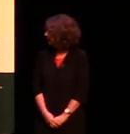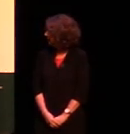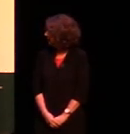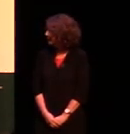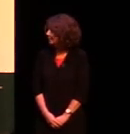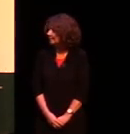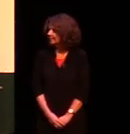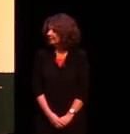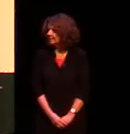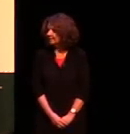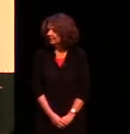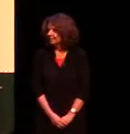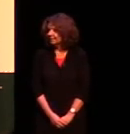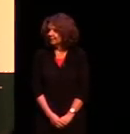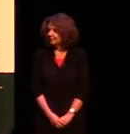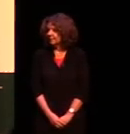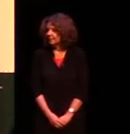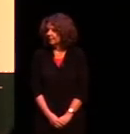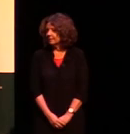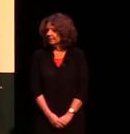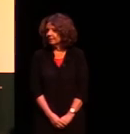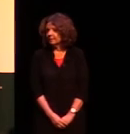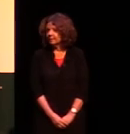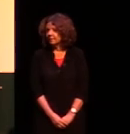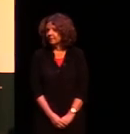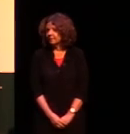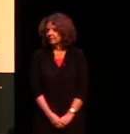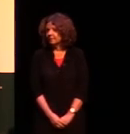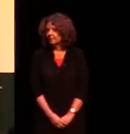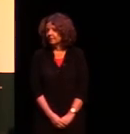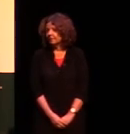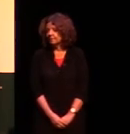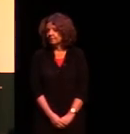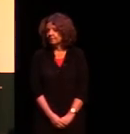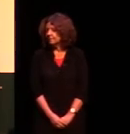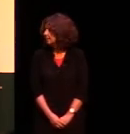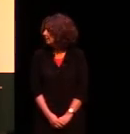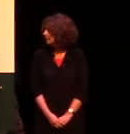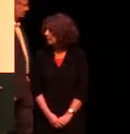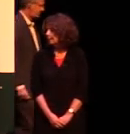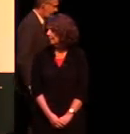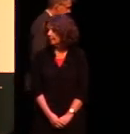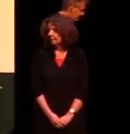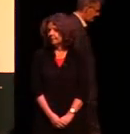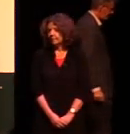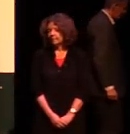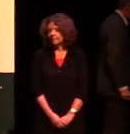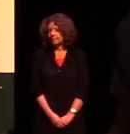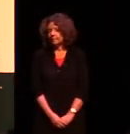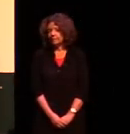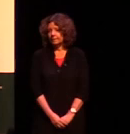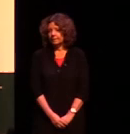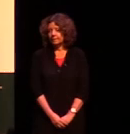my gosh.